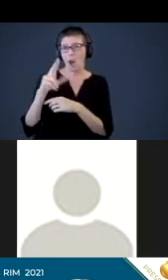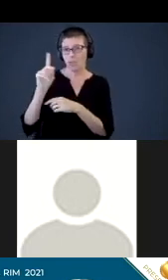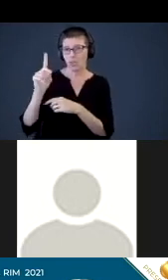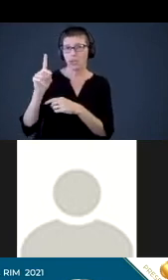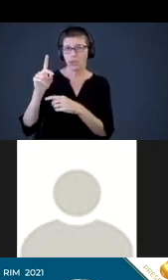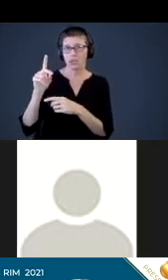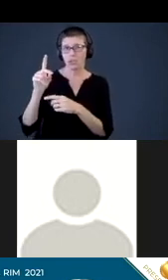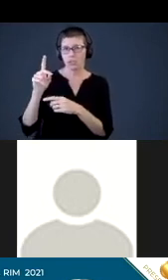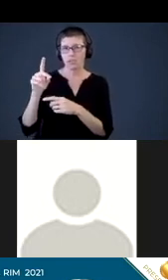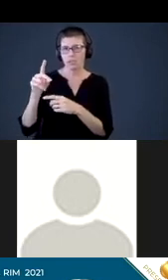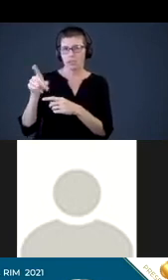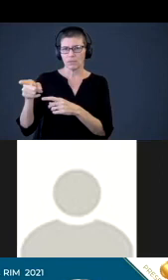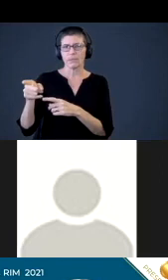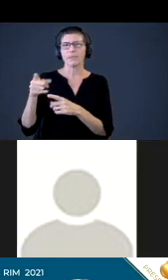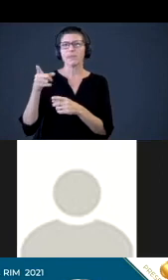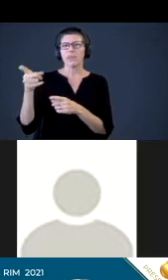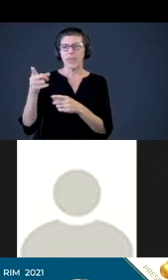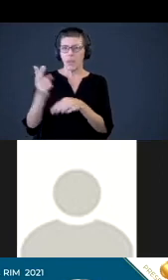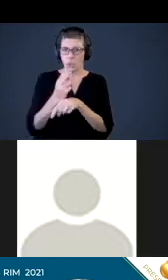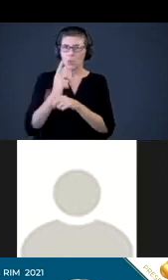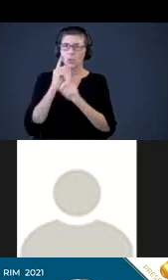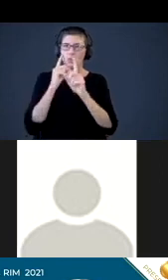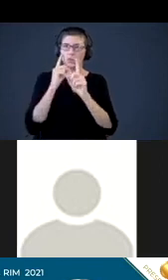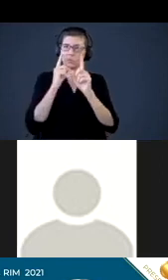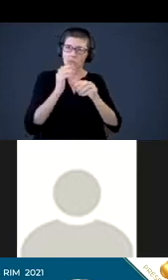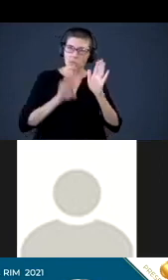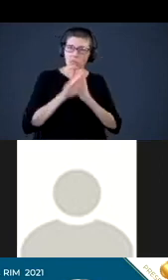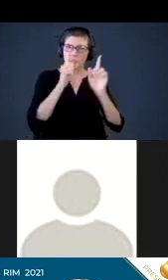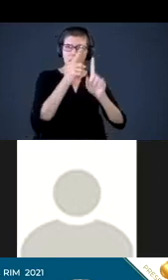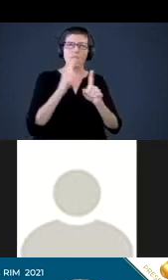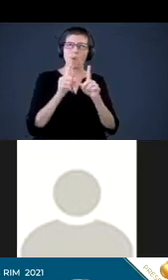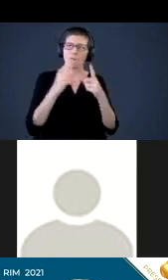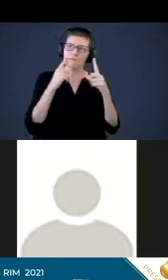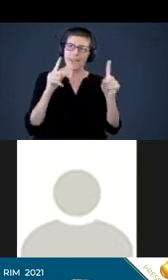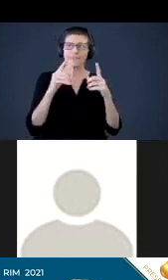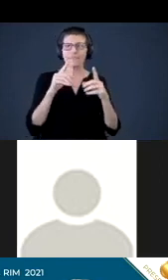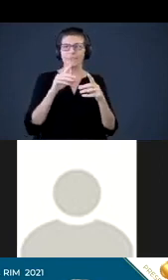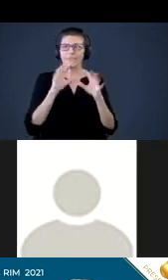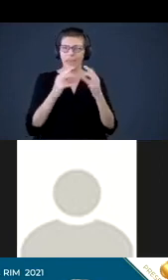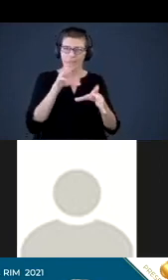Goals used to develop goals toward effective family engagement that is linked to student achievement.